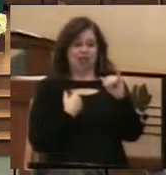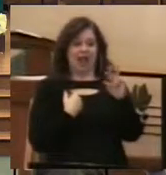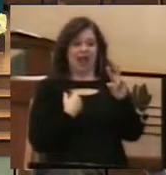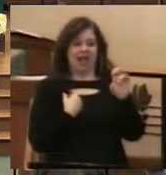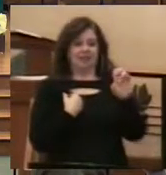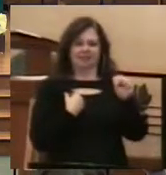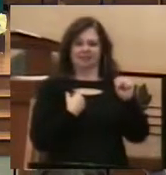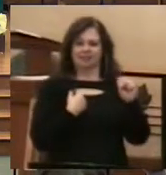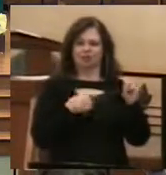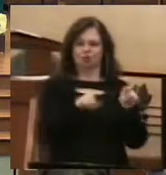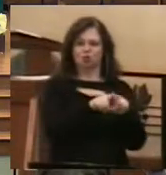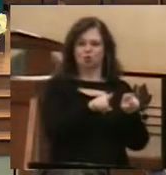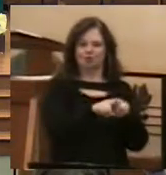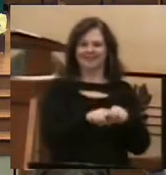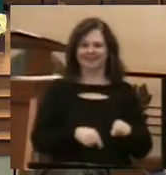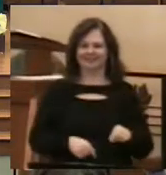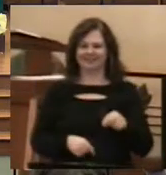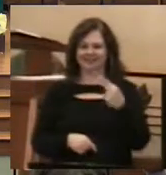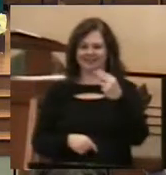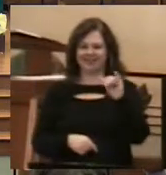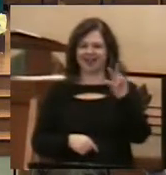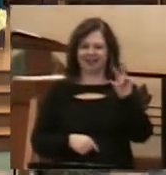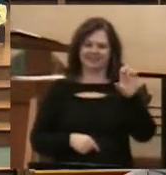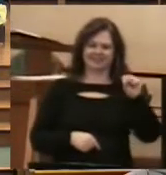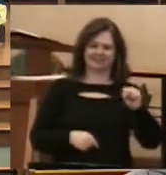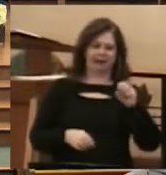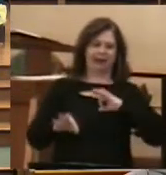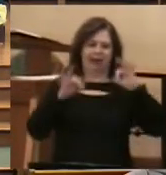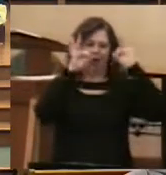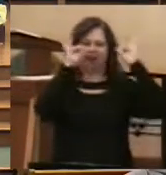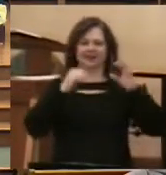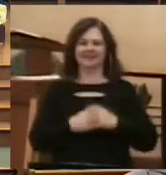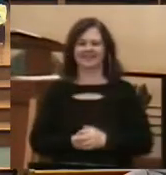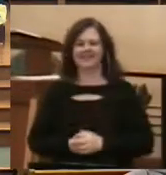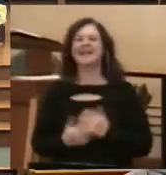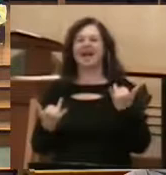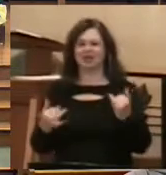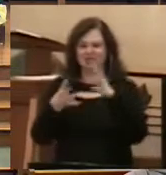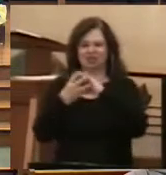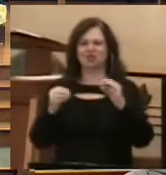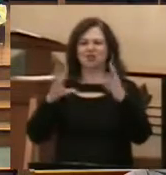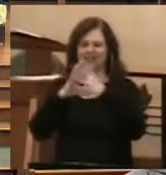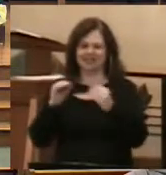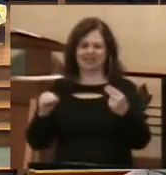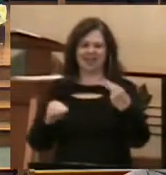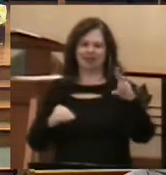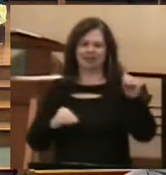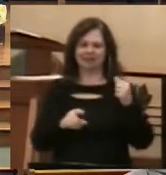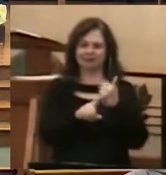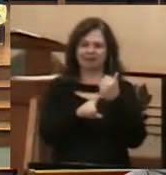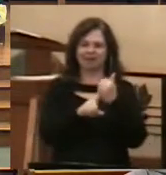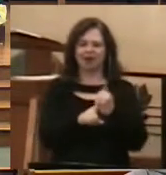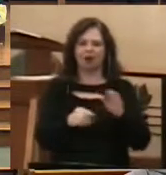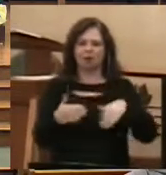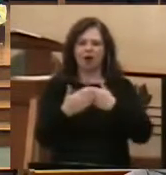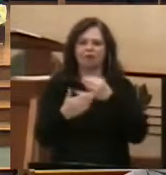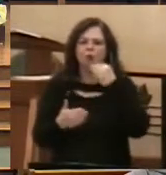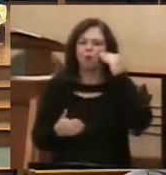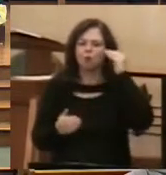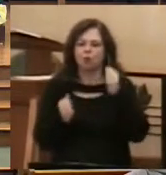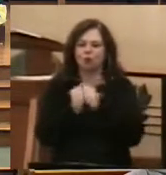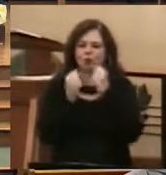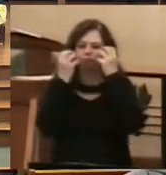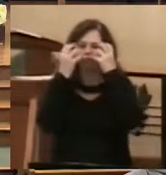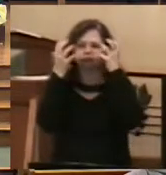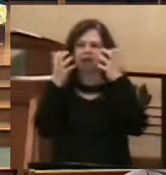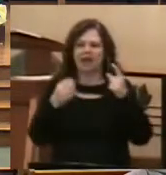The story was then accelerated into this larger story of the fact that Harold Rice had come home with puffy eyes and that